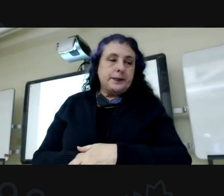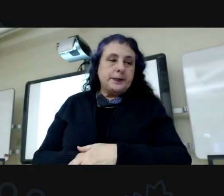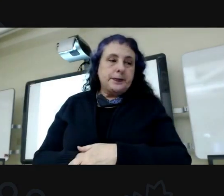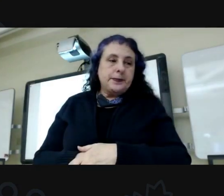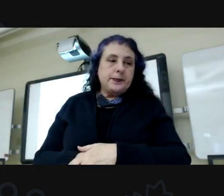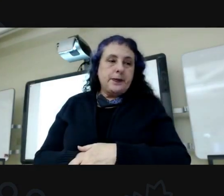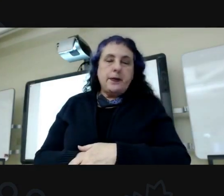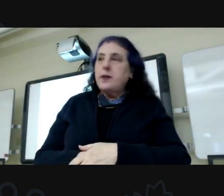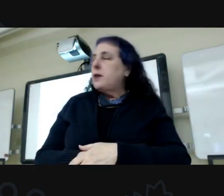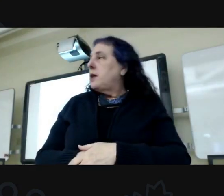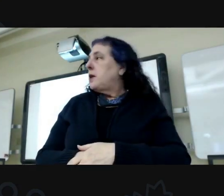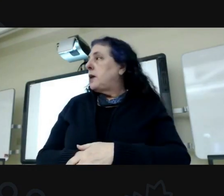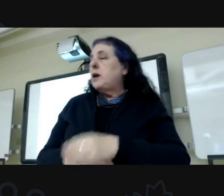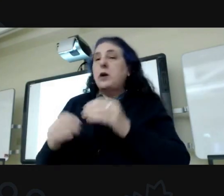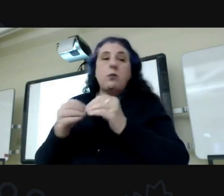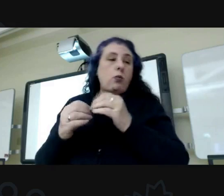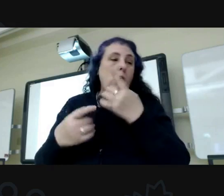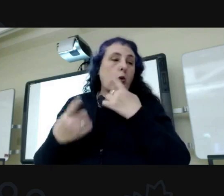Any other questions?